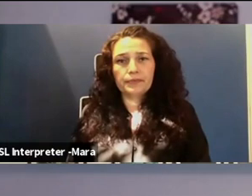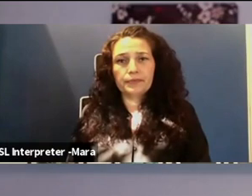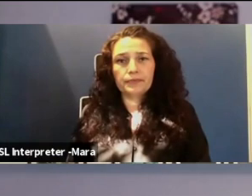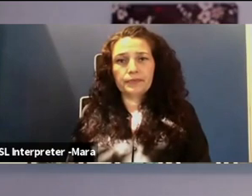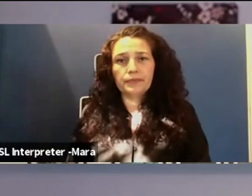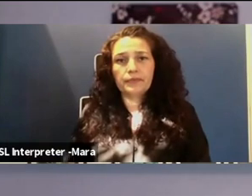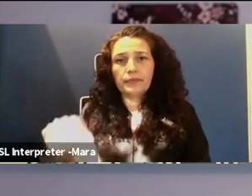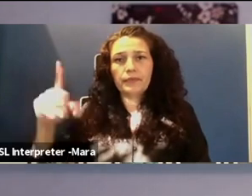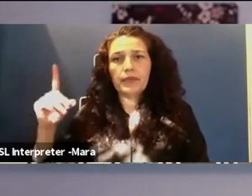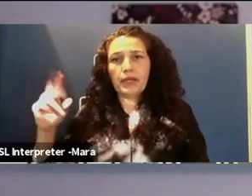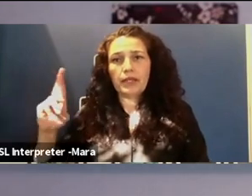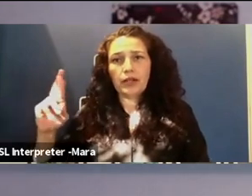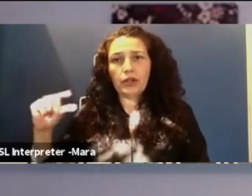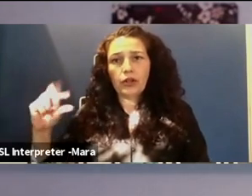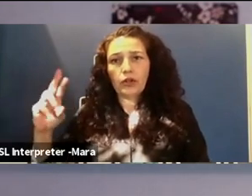first.